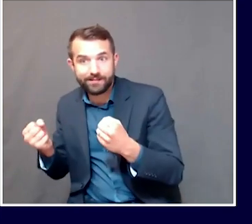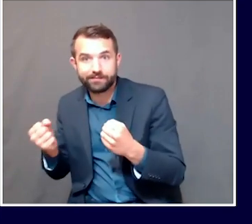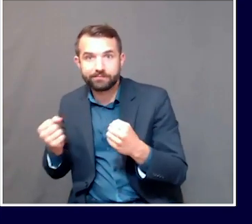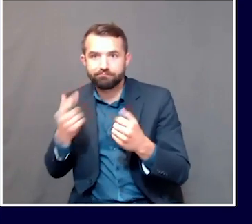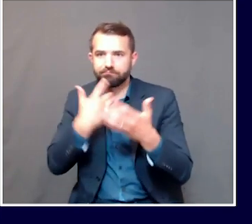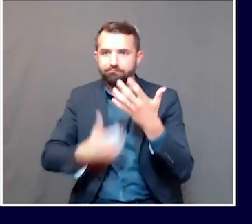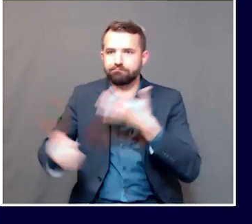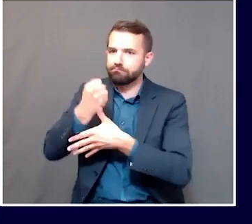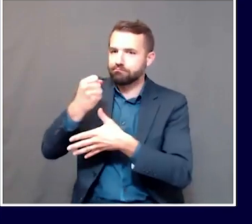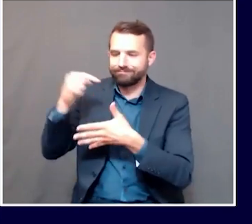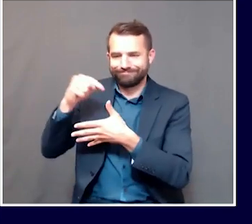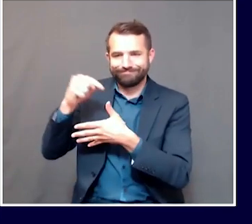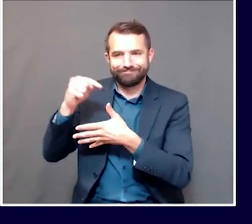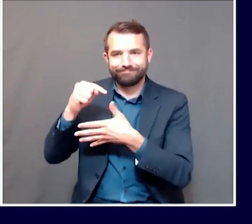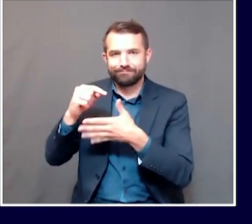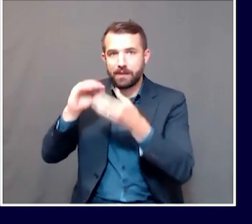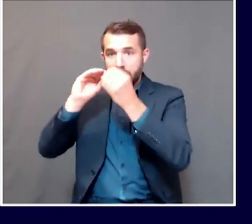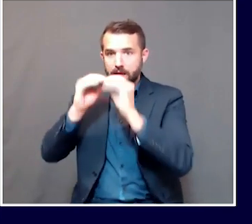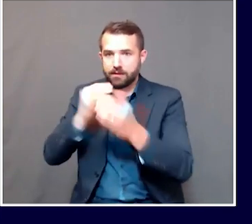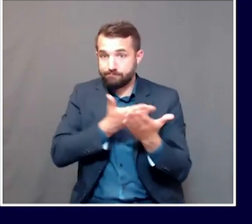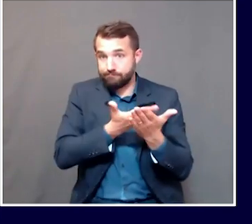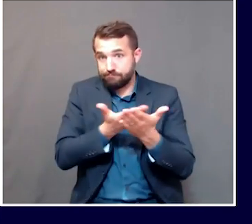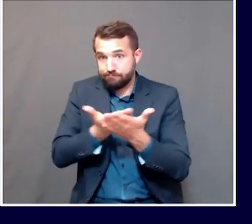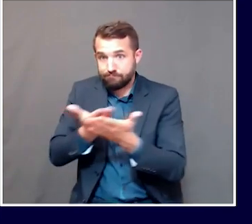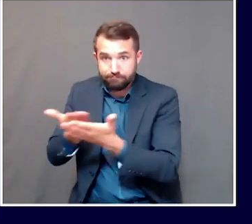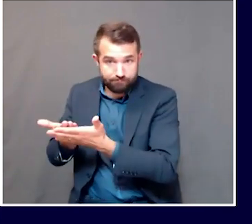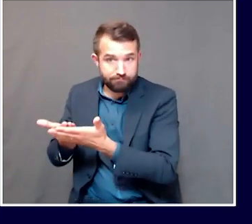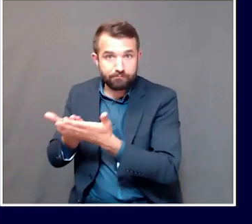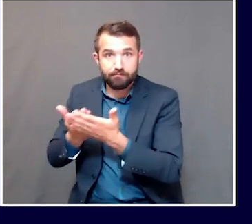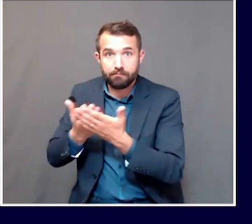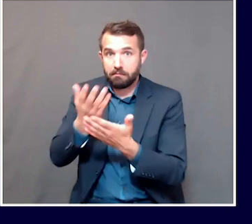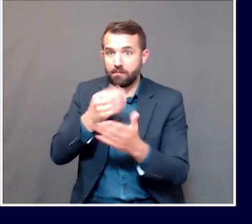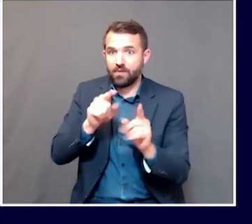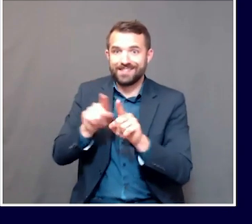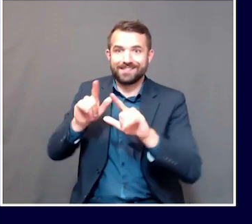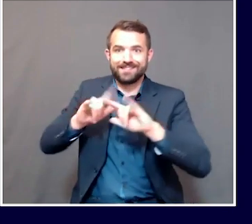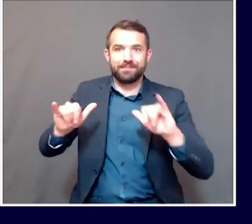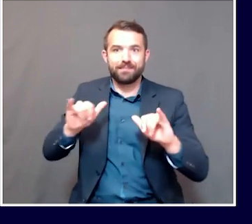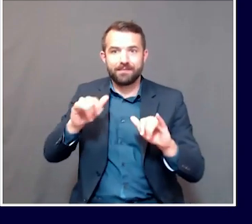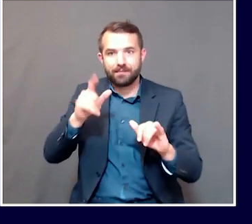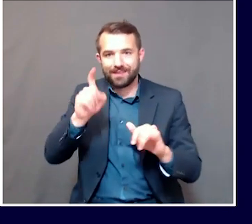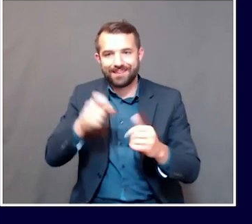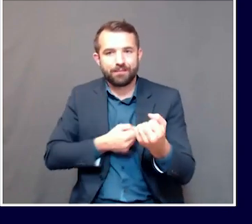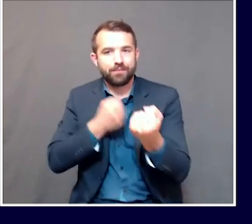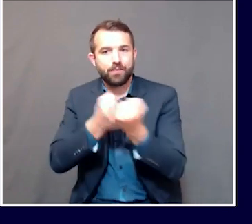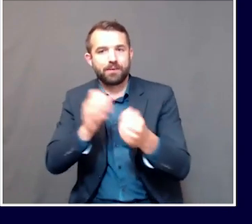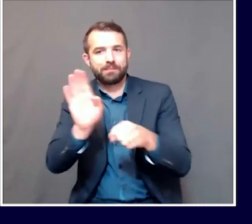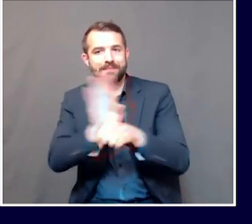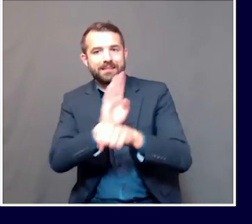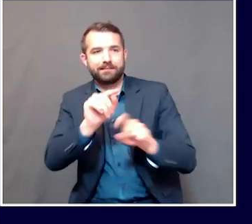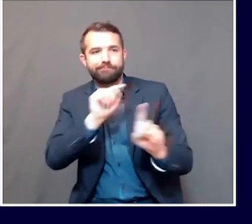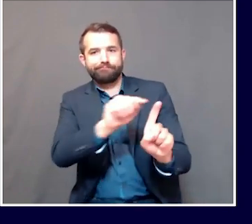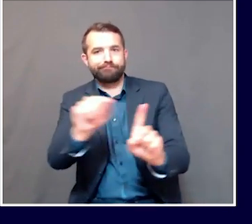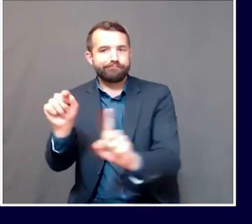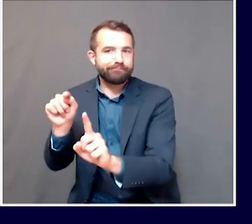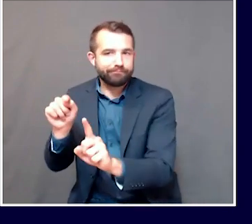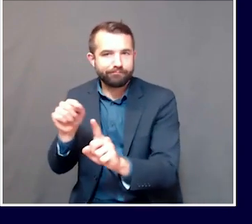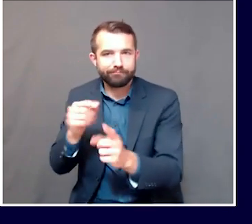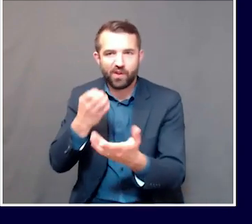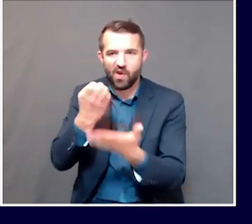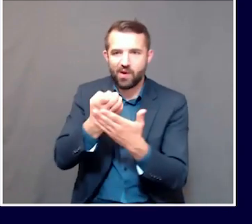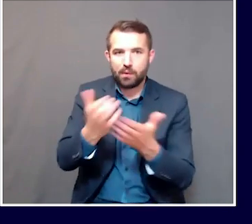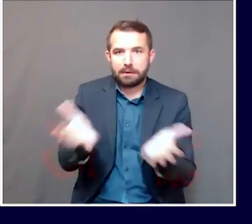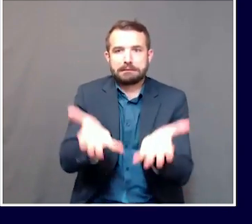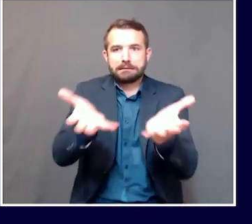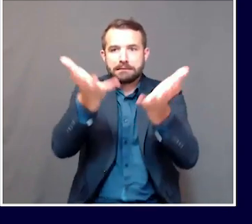the data, where we see that going, and the need to support the economy to the extent possible of the circumstances.